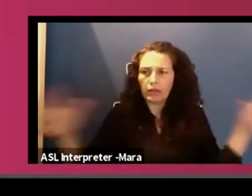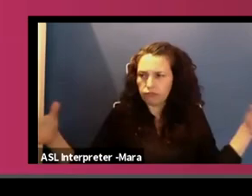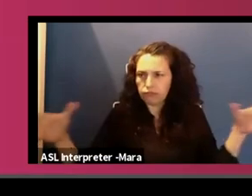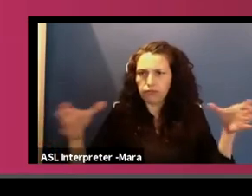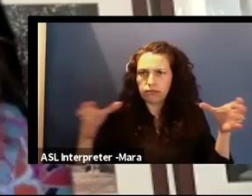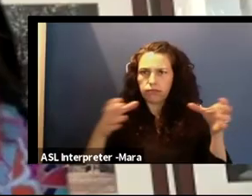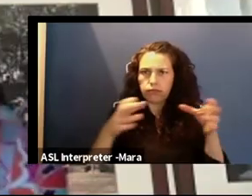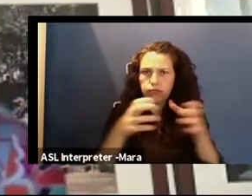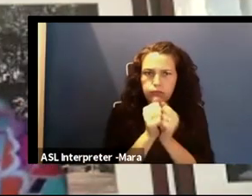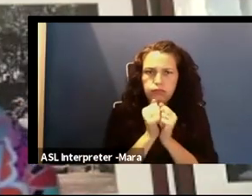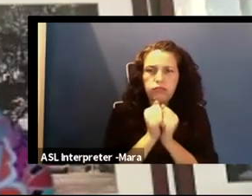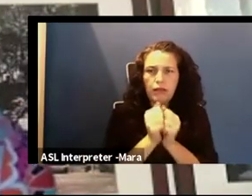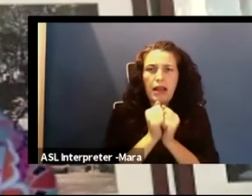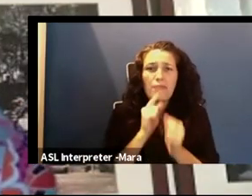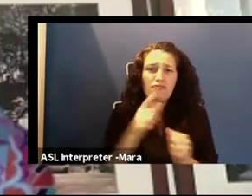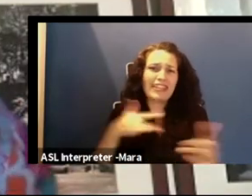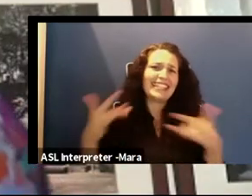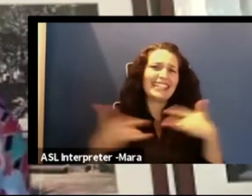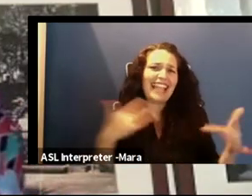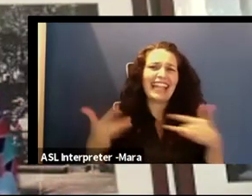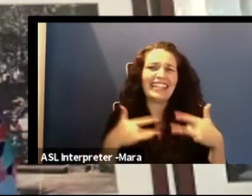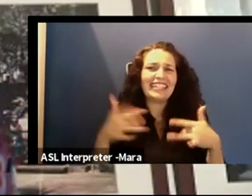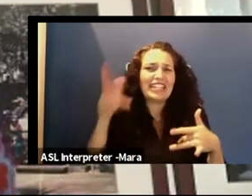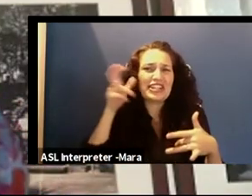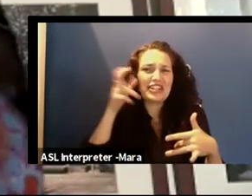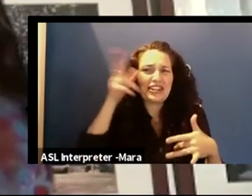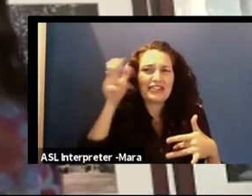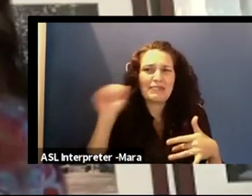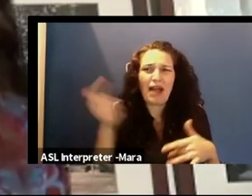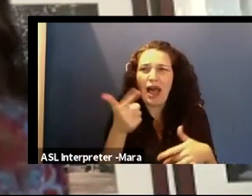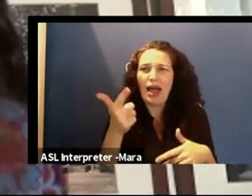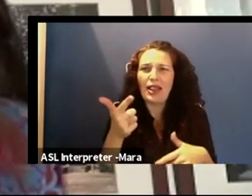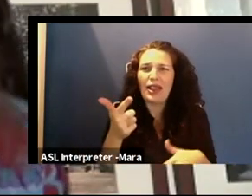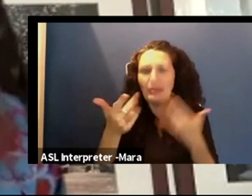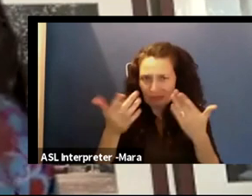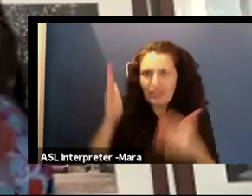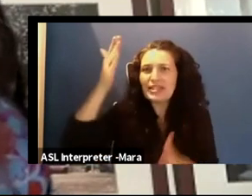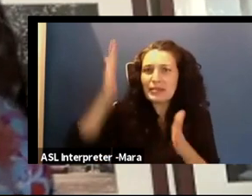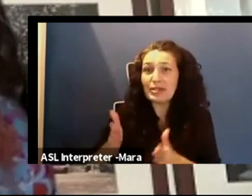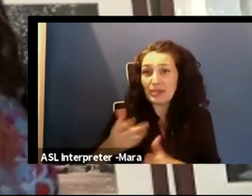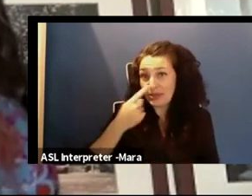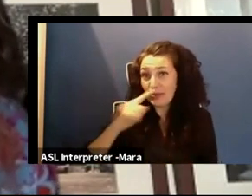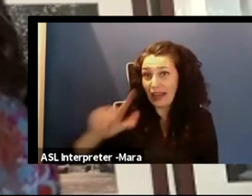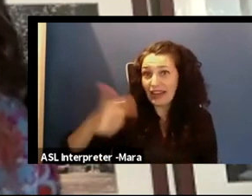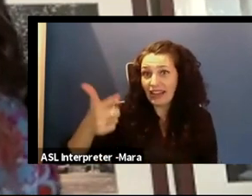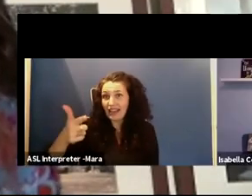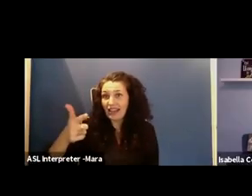ado, I'm going to ask Siobhan de Grady to take it away. Thank you.